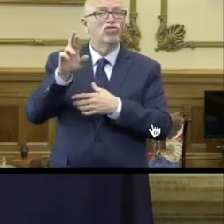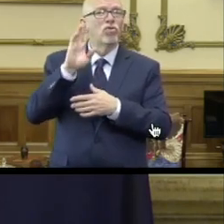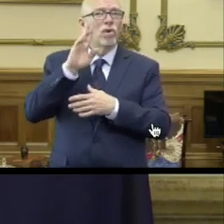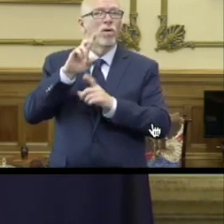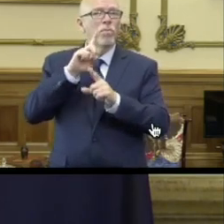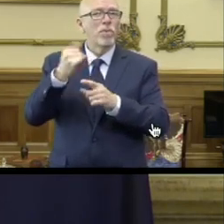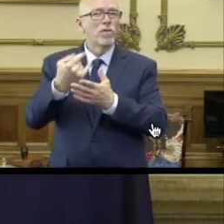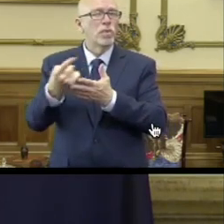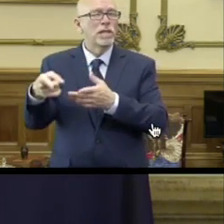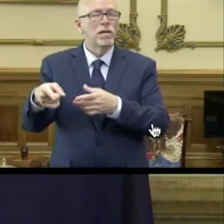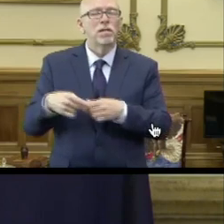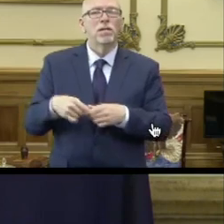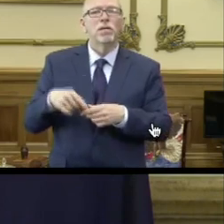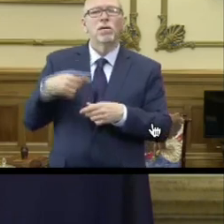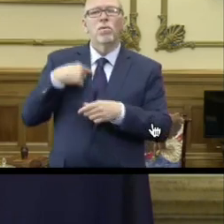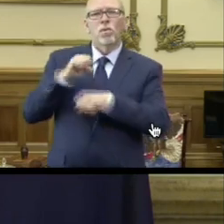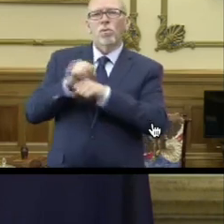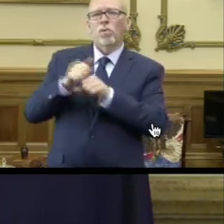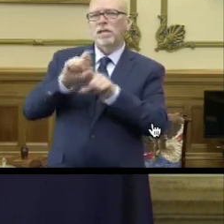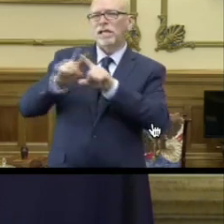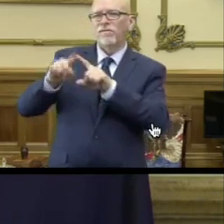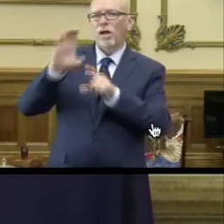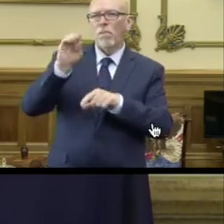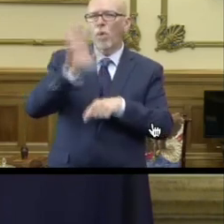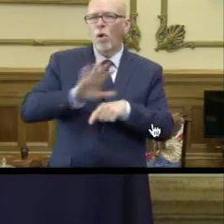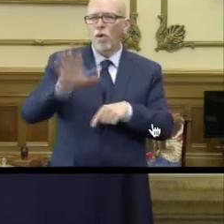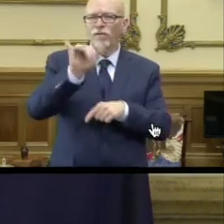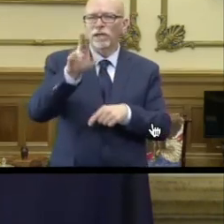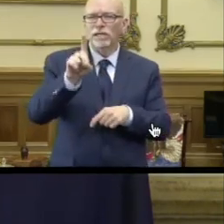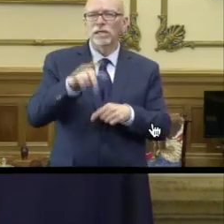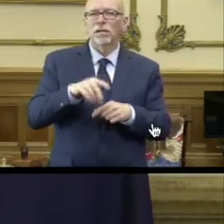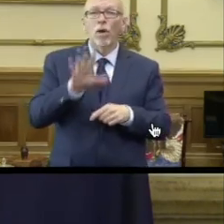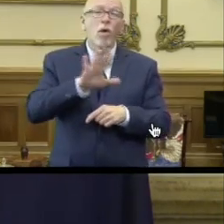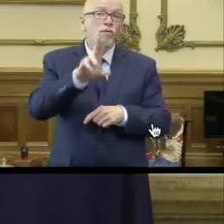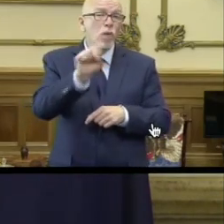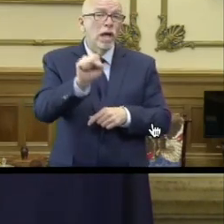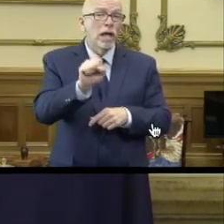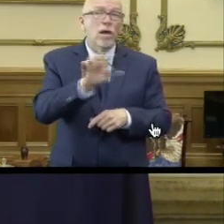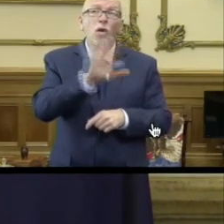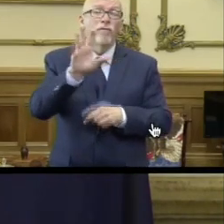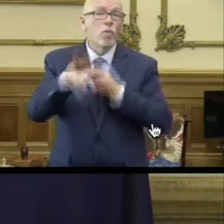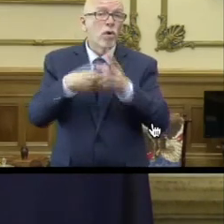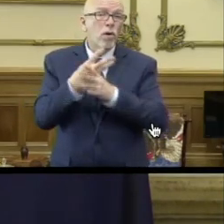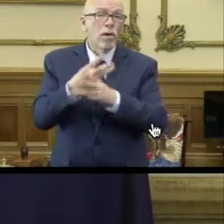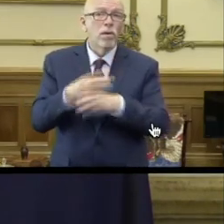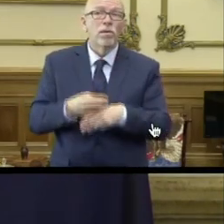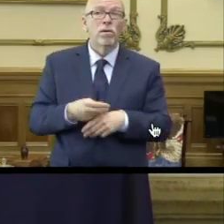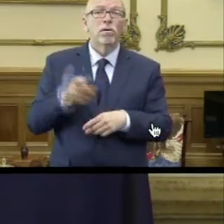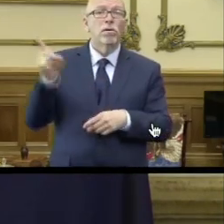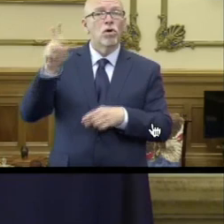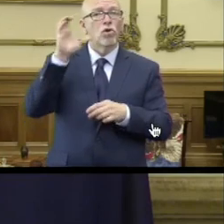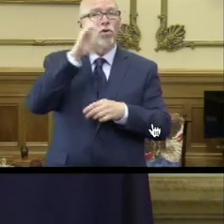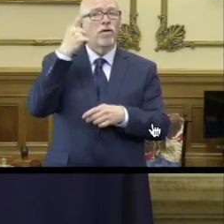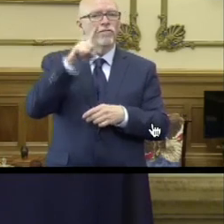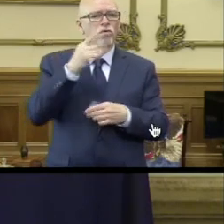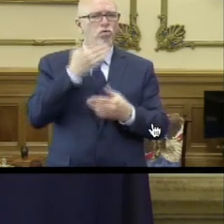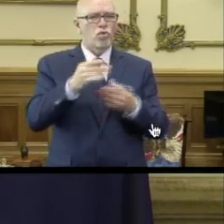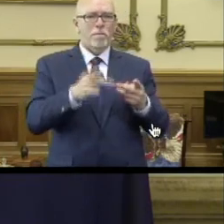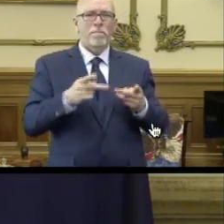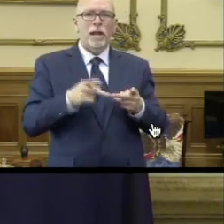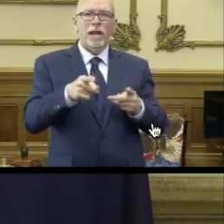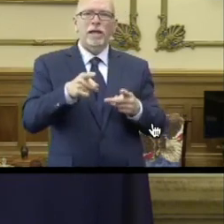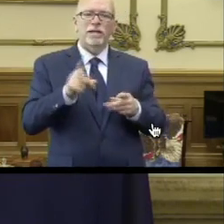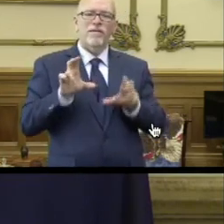this week, we're working with companies all over the state, all over the country, all over the world, who are looking for good places to